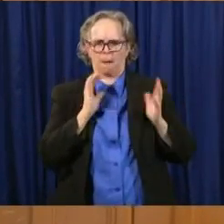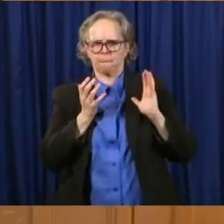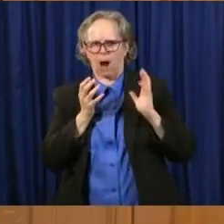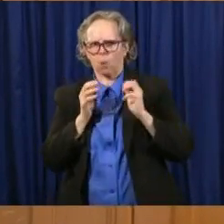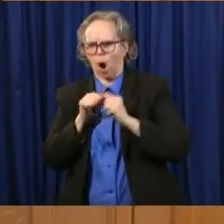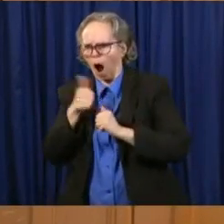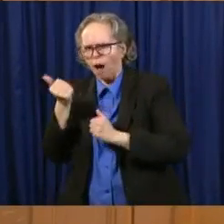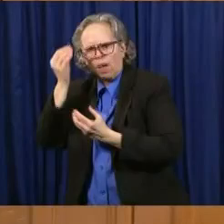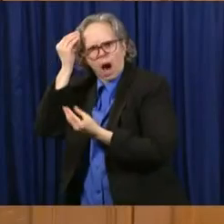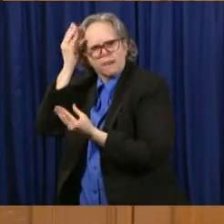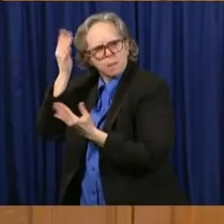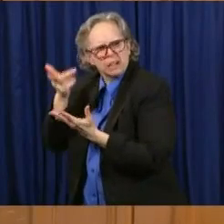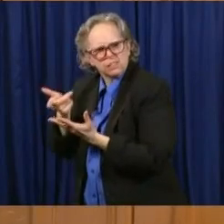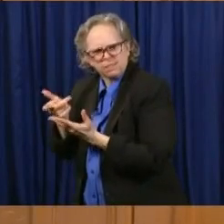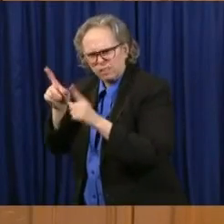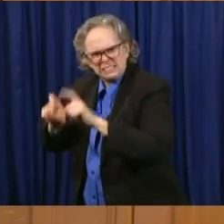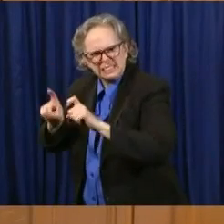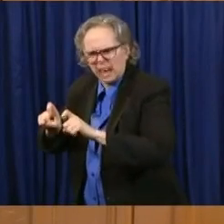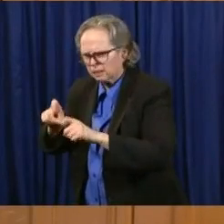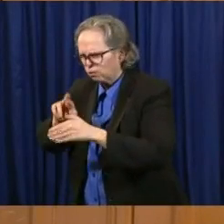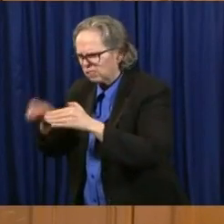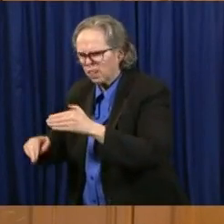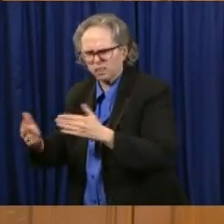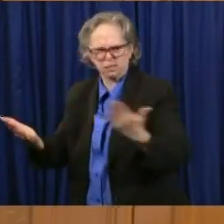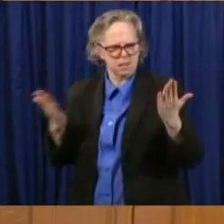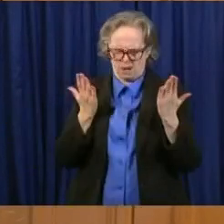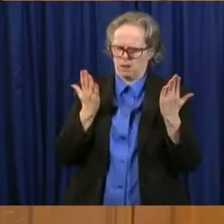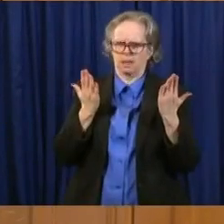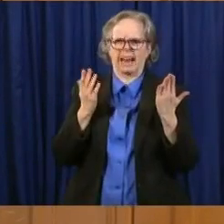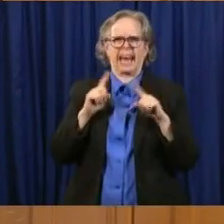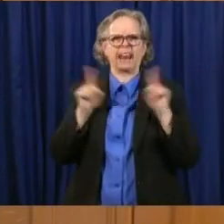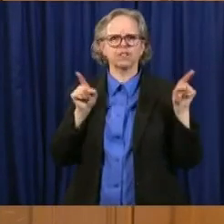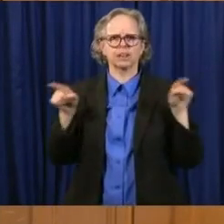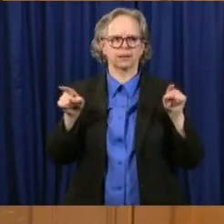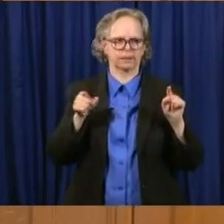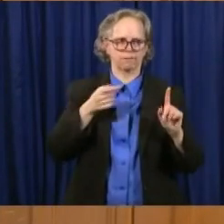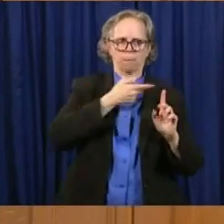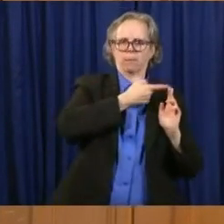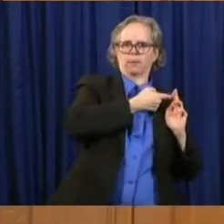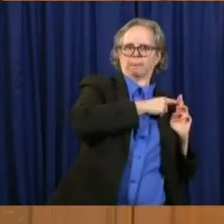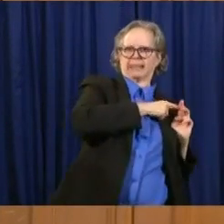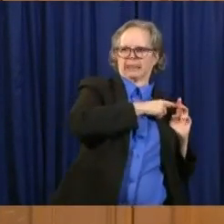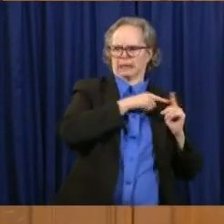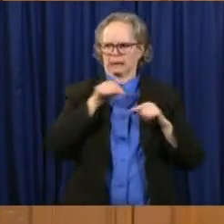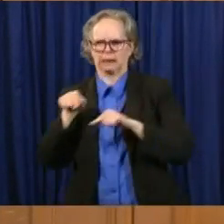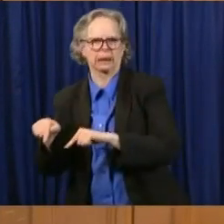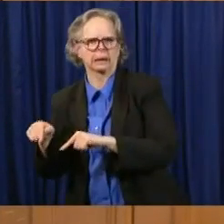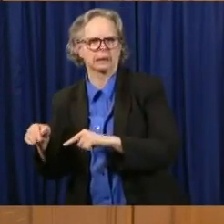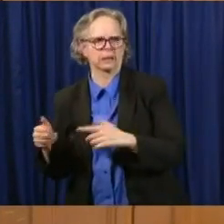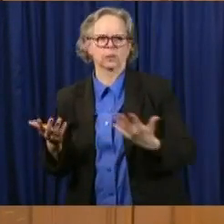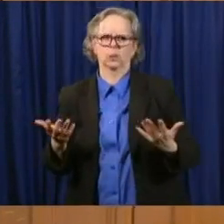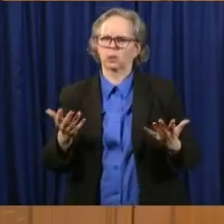results. Another thing that is different is the day a person died